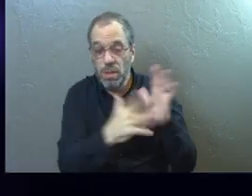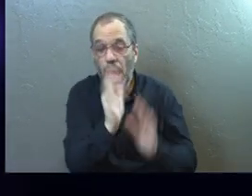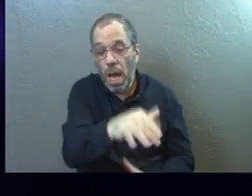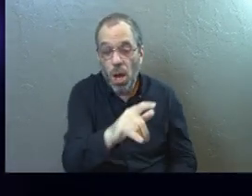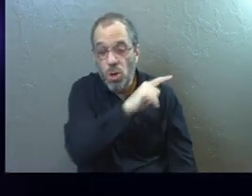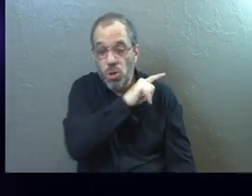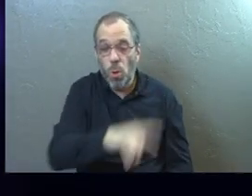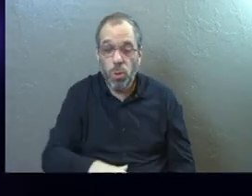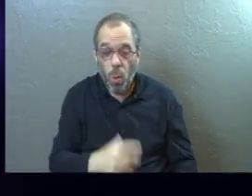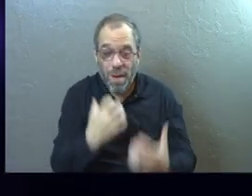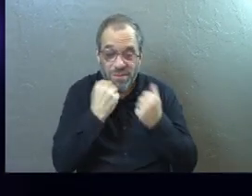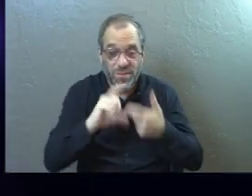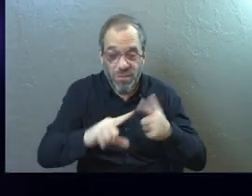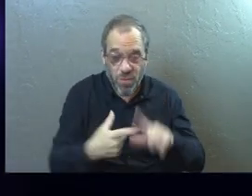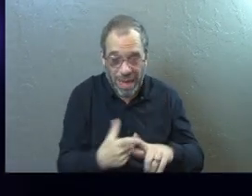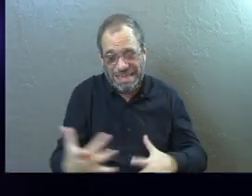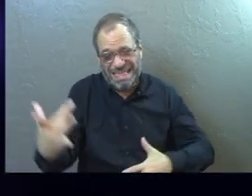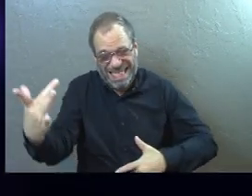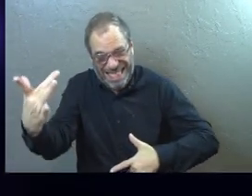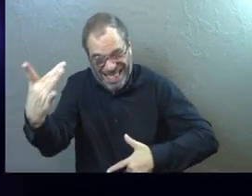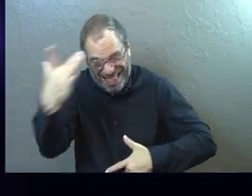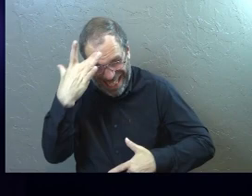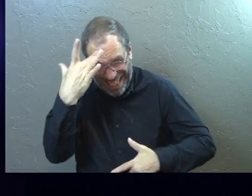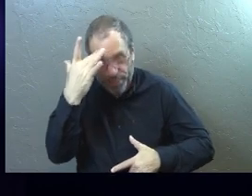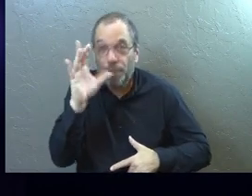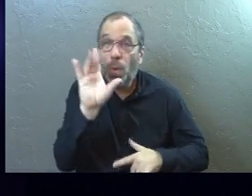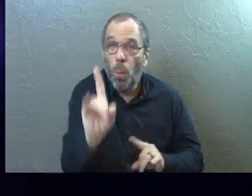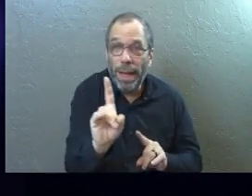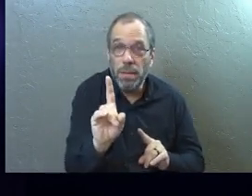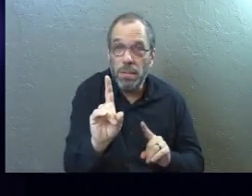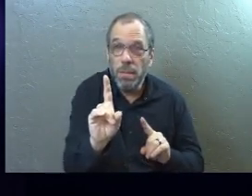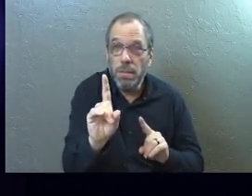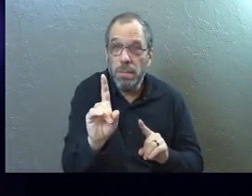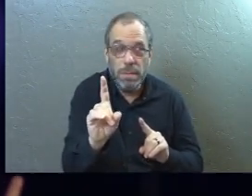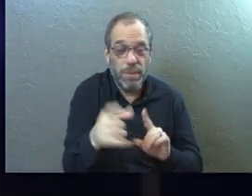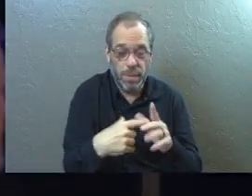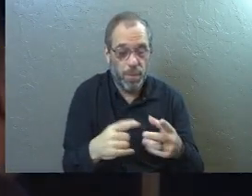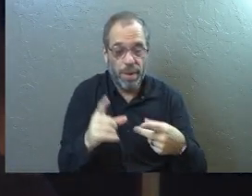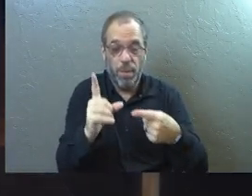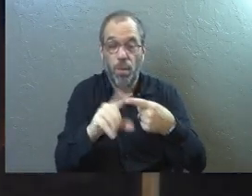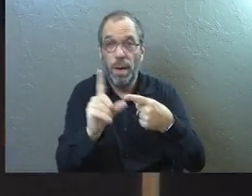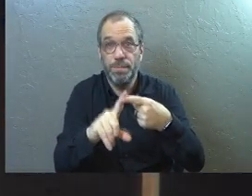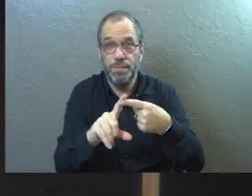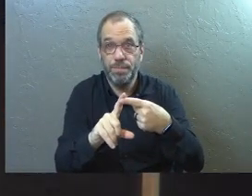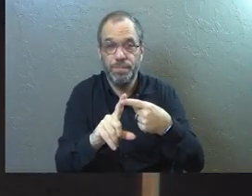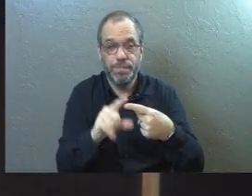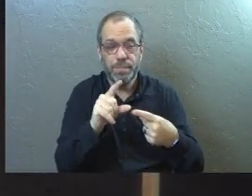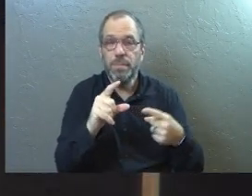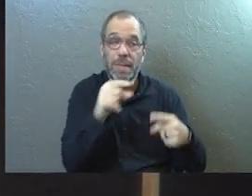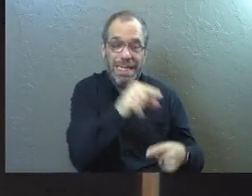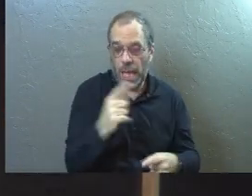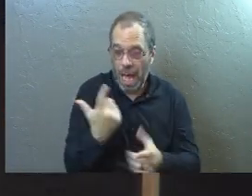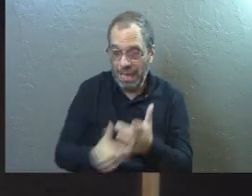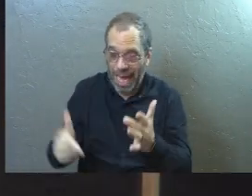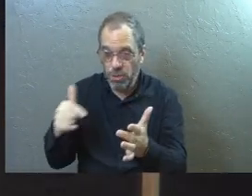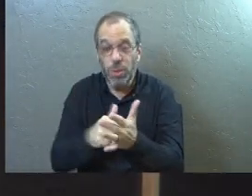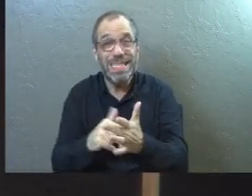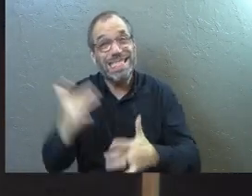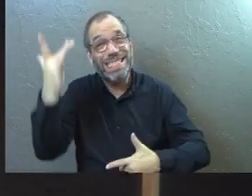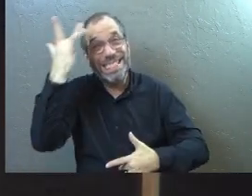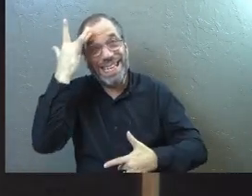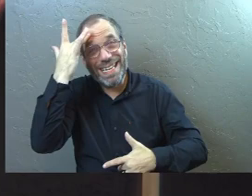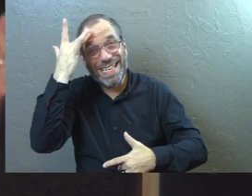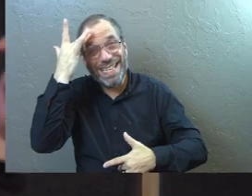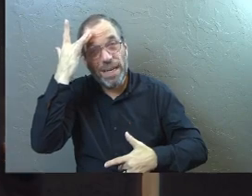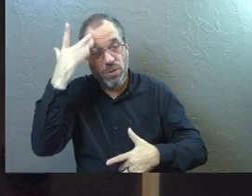Lord, your dear friend is very sick. Just a couple of things I want to pull out of there. Number one, he's sick. He might die. So they